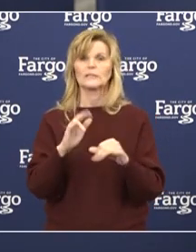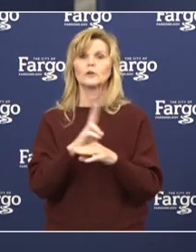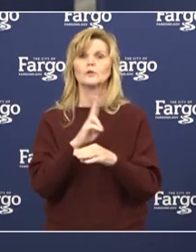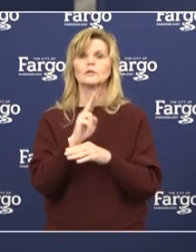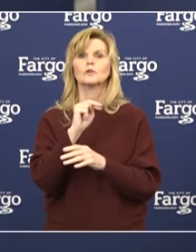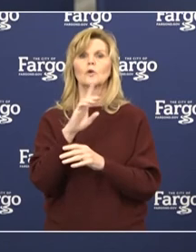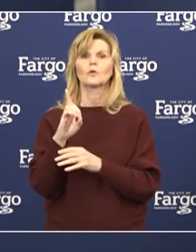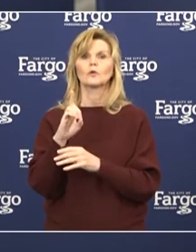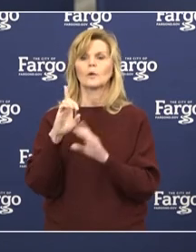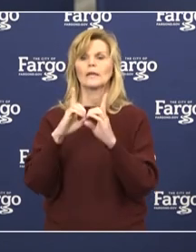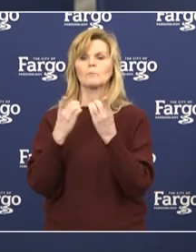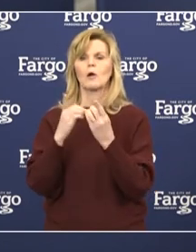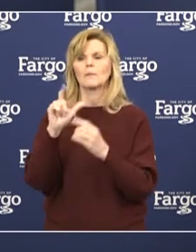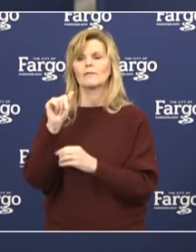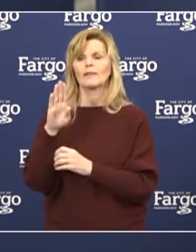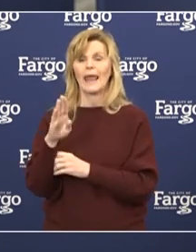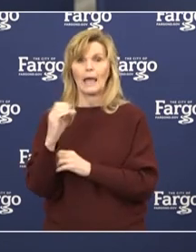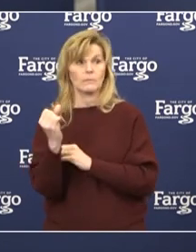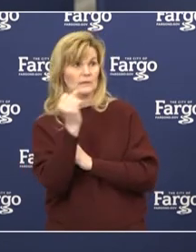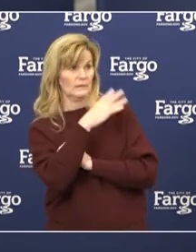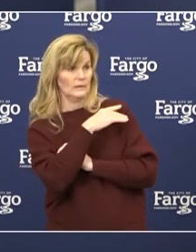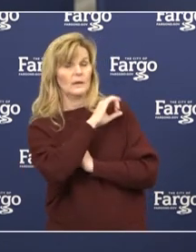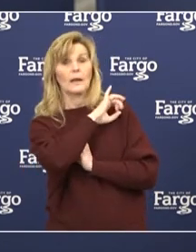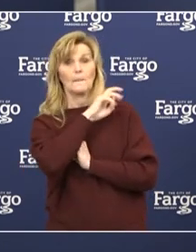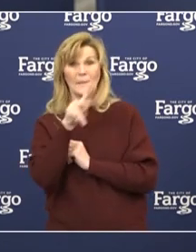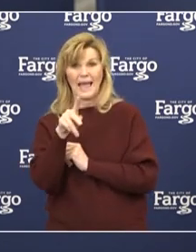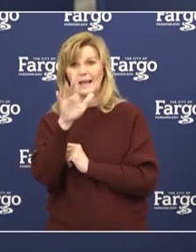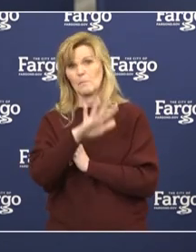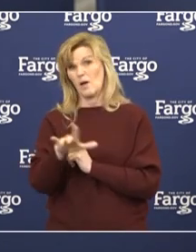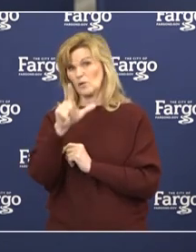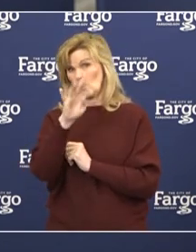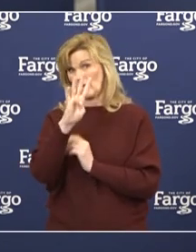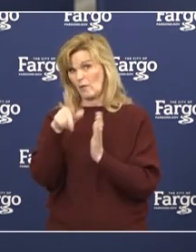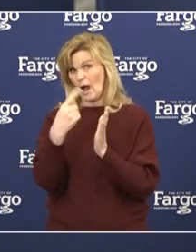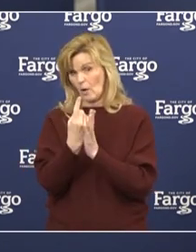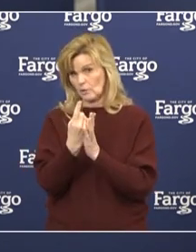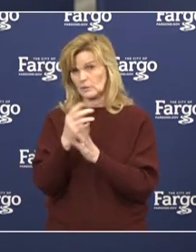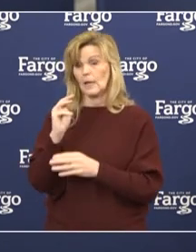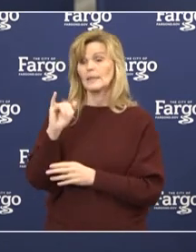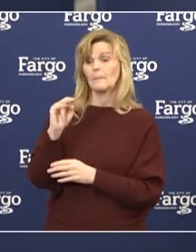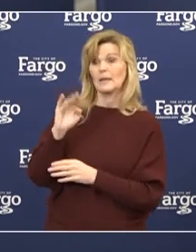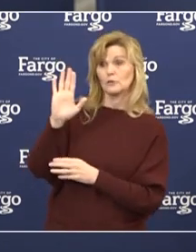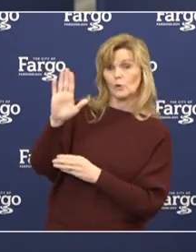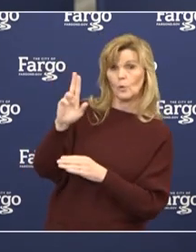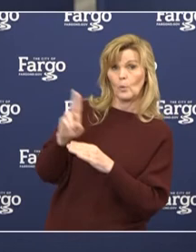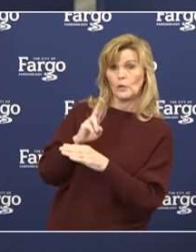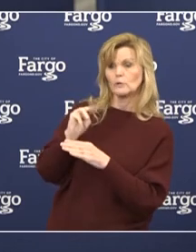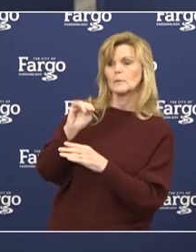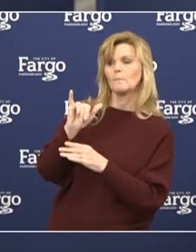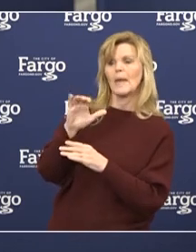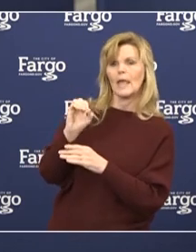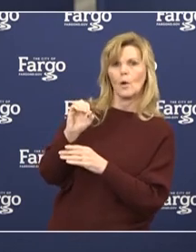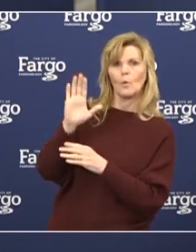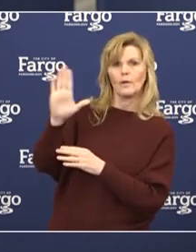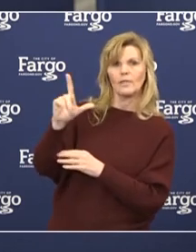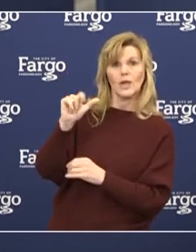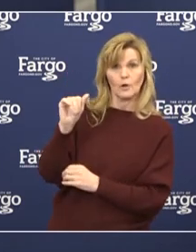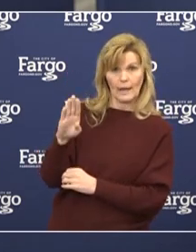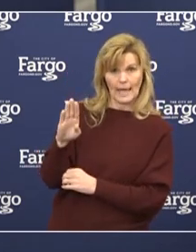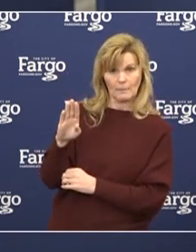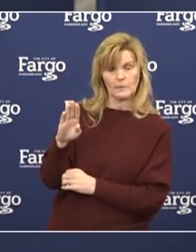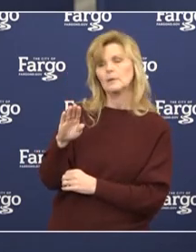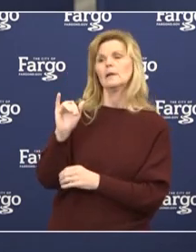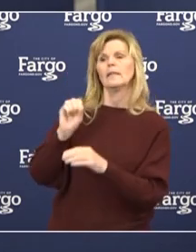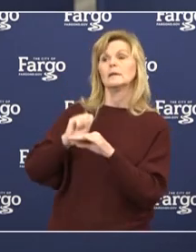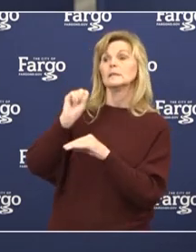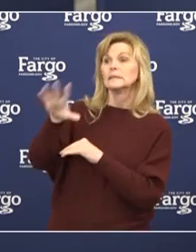Health lab that has a turnaround of about 24 to 48 hours. And on the Minnesota side, we're using the Mayo Reference Lab with